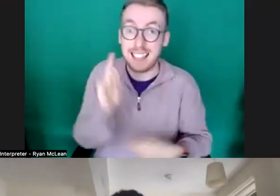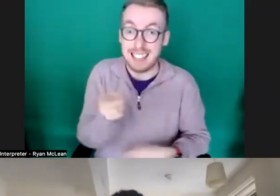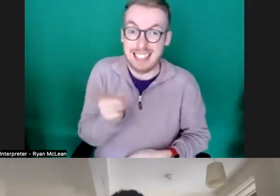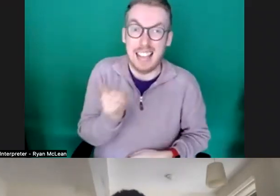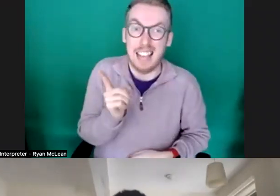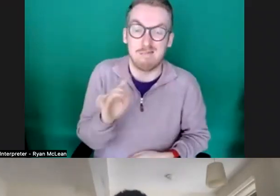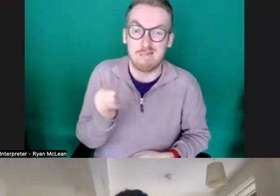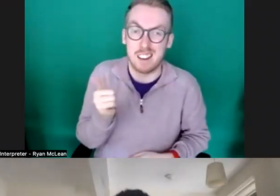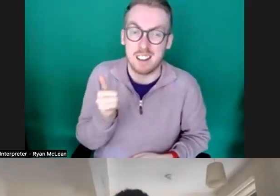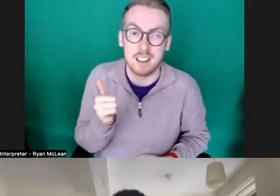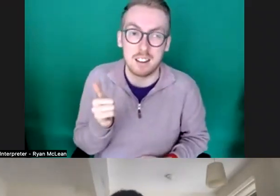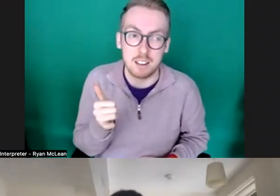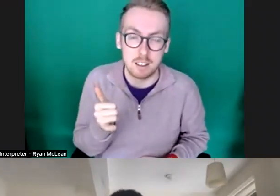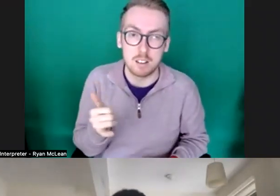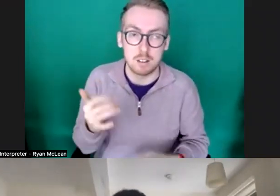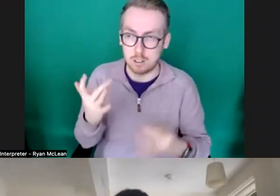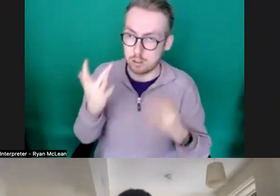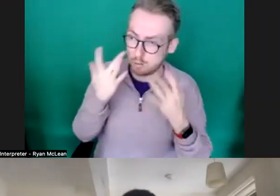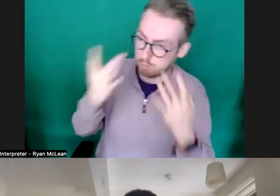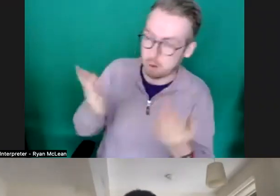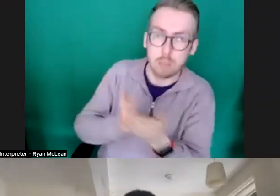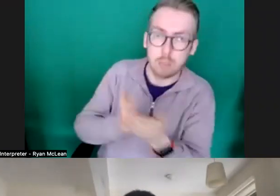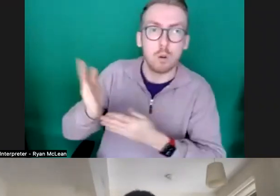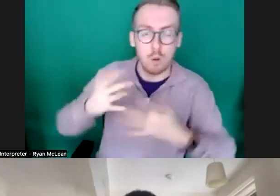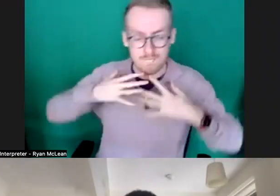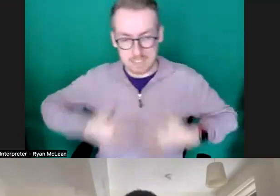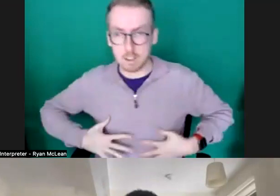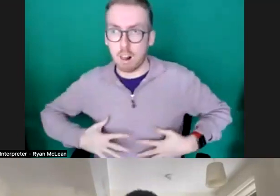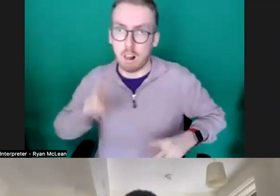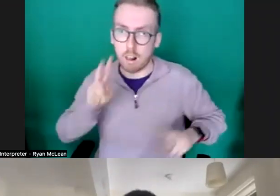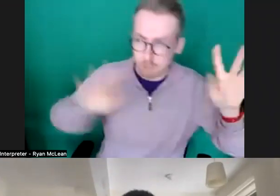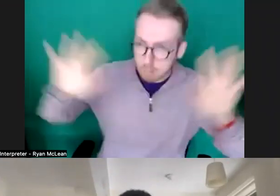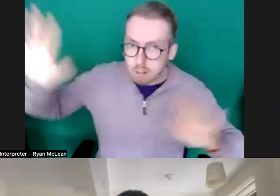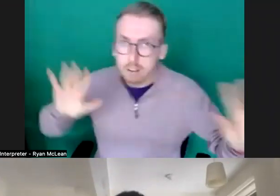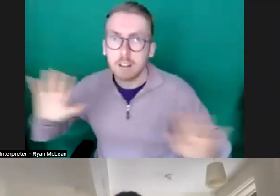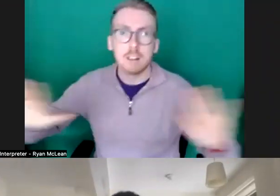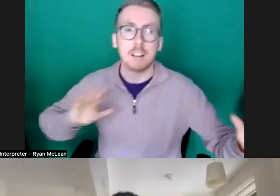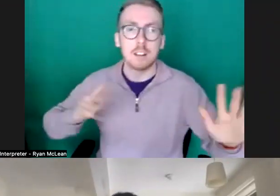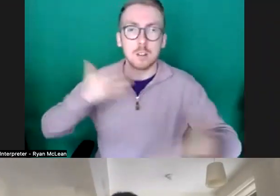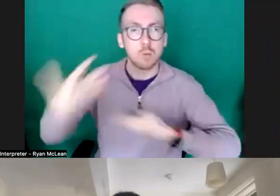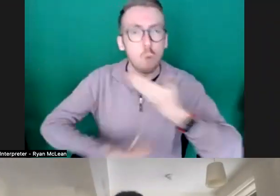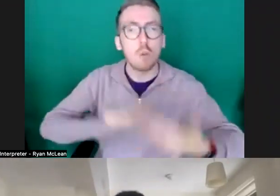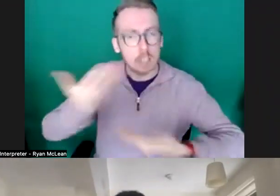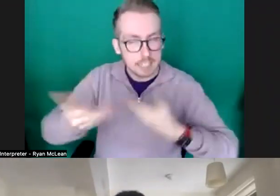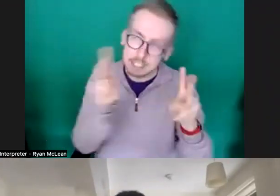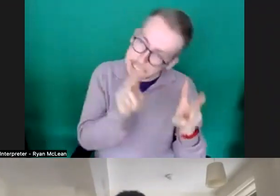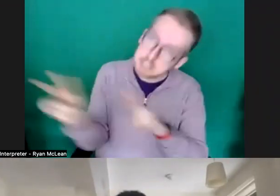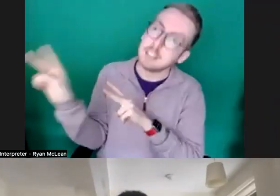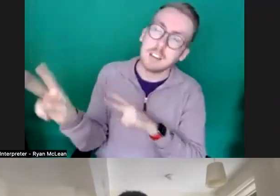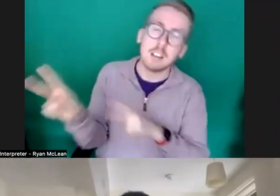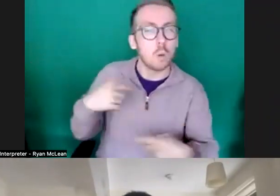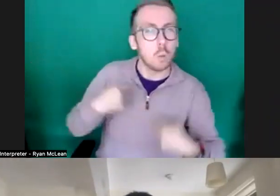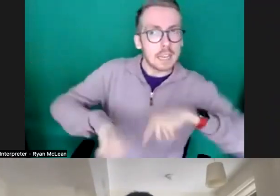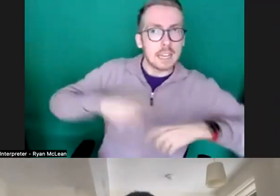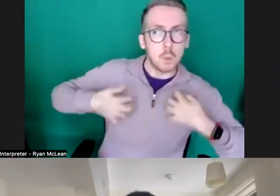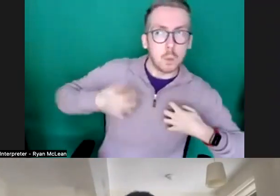all completely told through kind of physical storytelling and what we're really interested in there is sort of the structure of the work